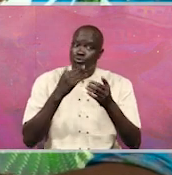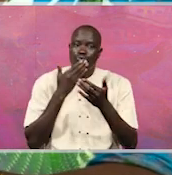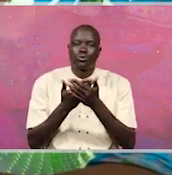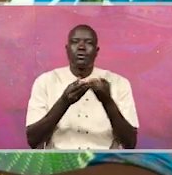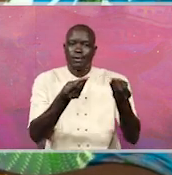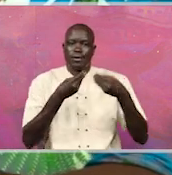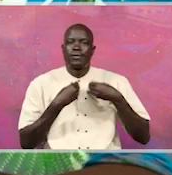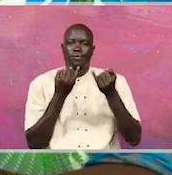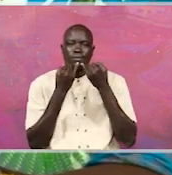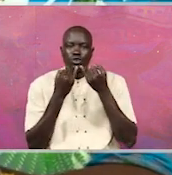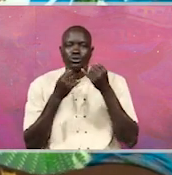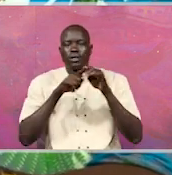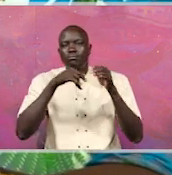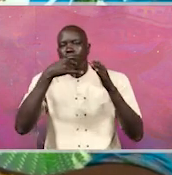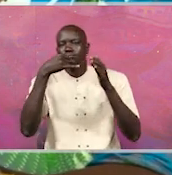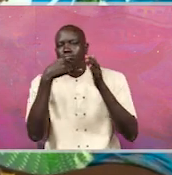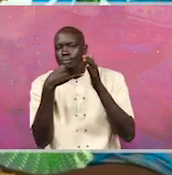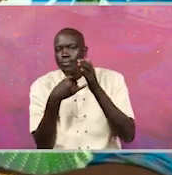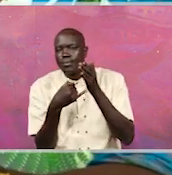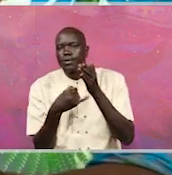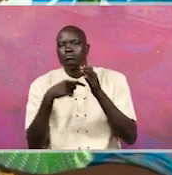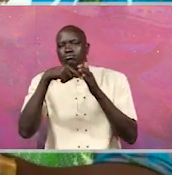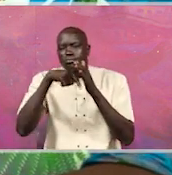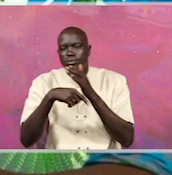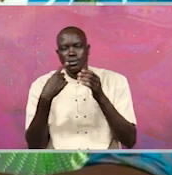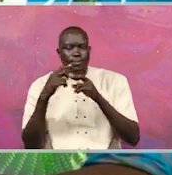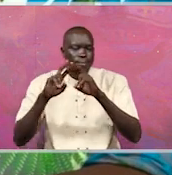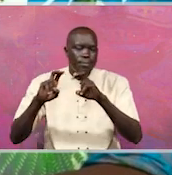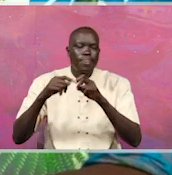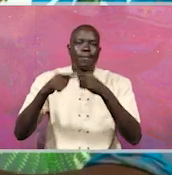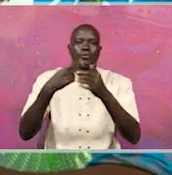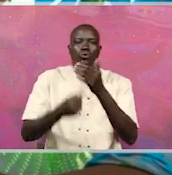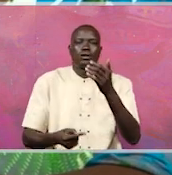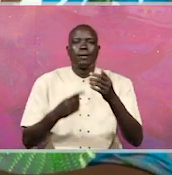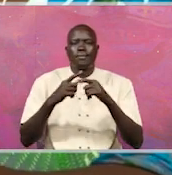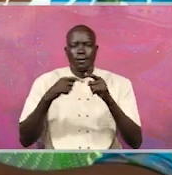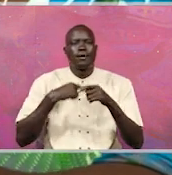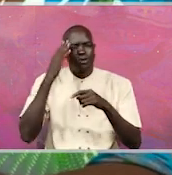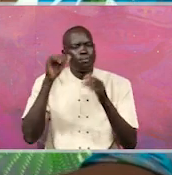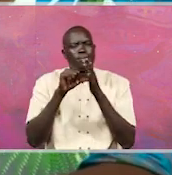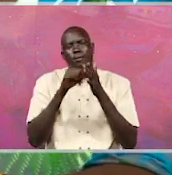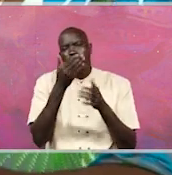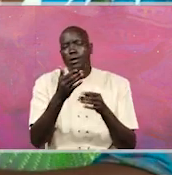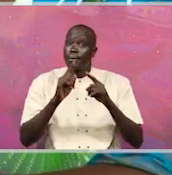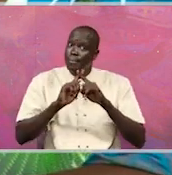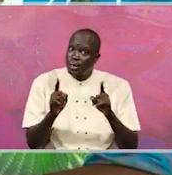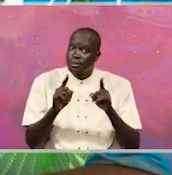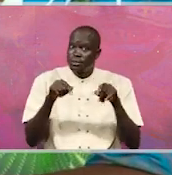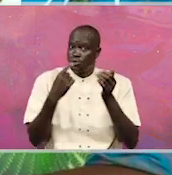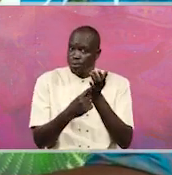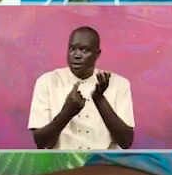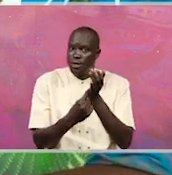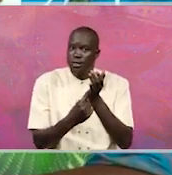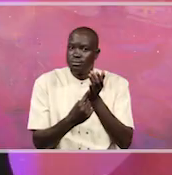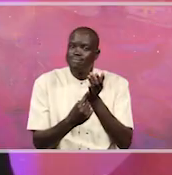information and the details, probably we can see how to check on what is going on. But I know that that is a problem. But, as Ugandans...